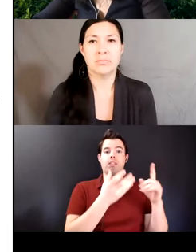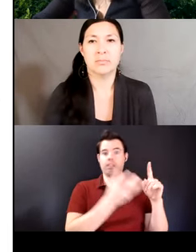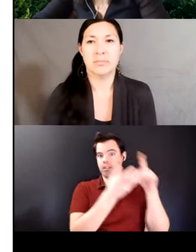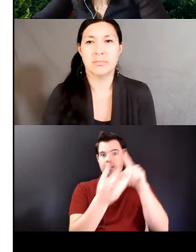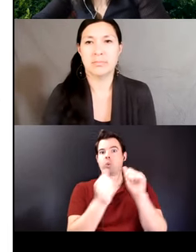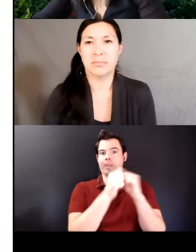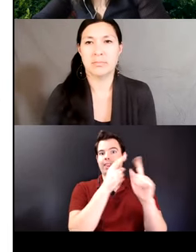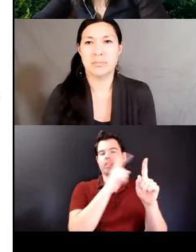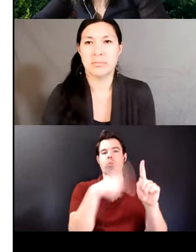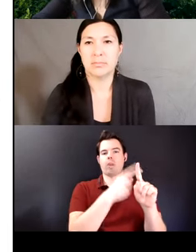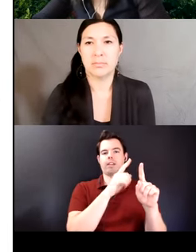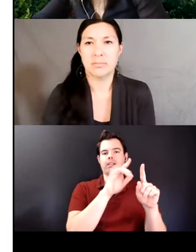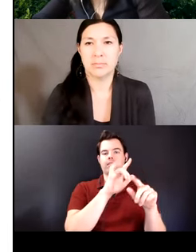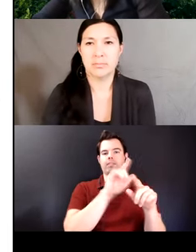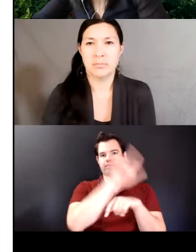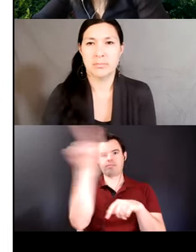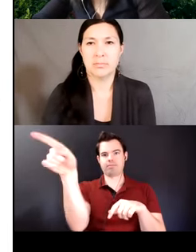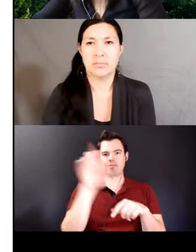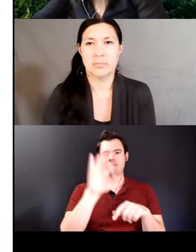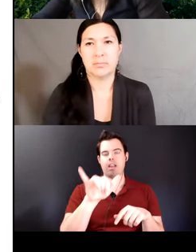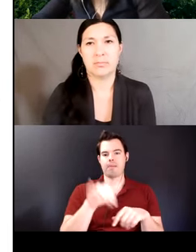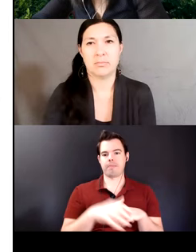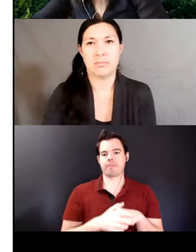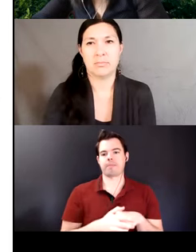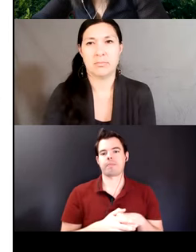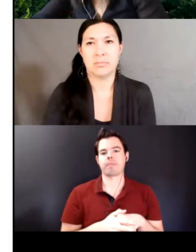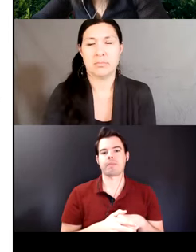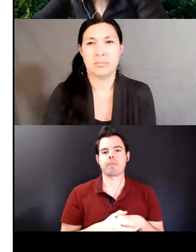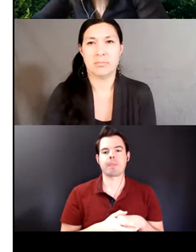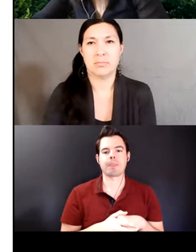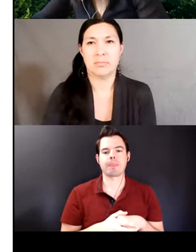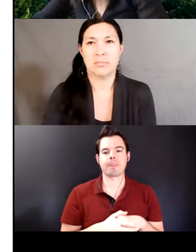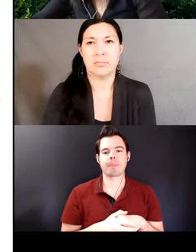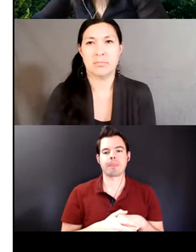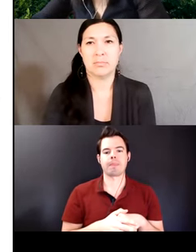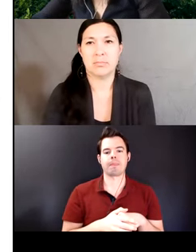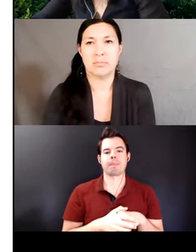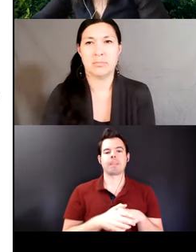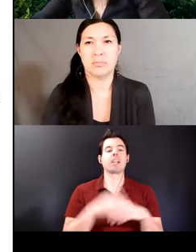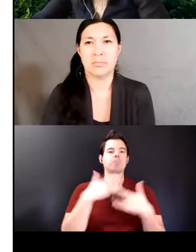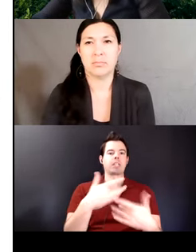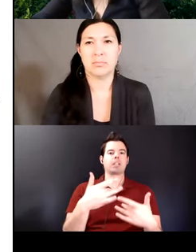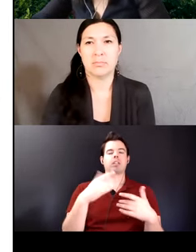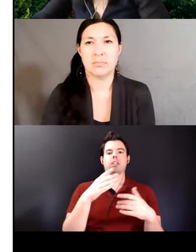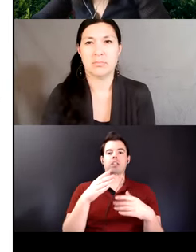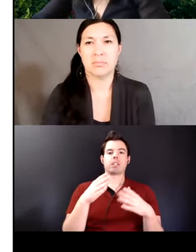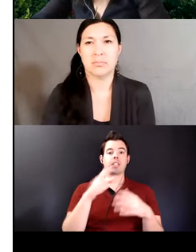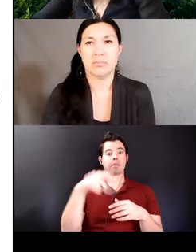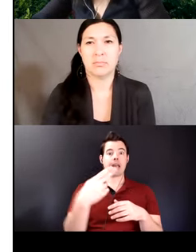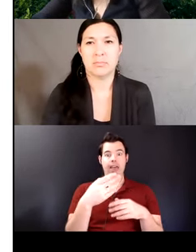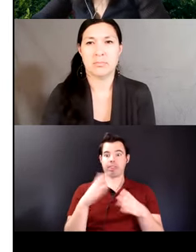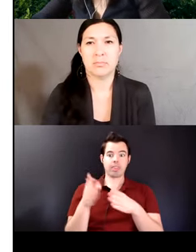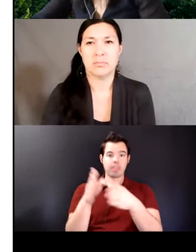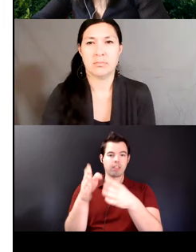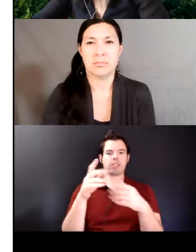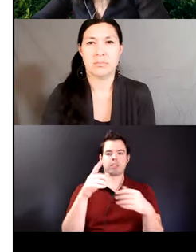this meaning is normally interpreted when yacha combines two verb roots with path meaning in their lexical